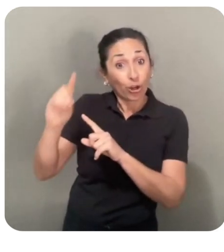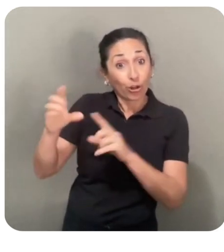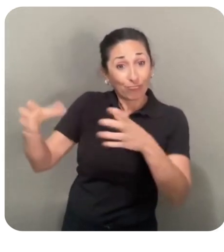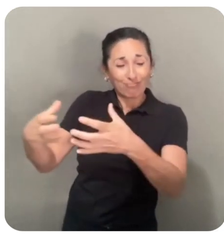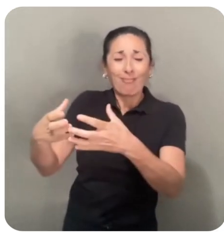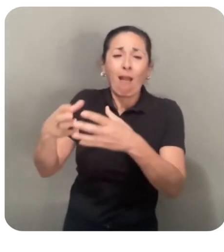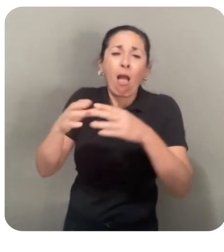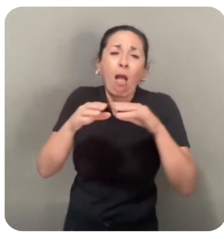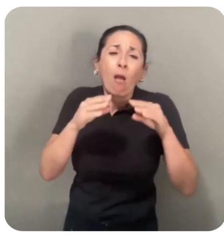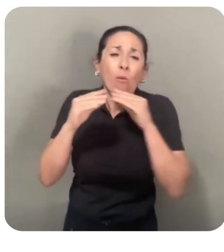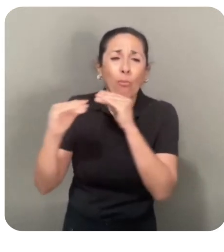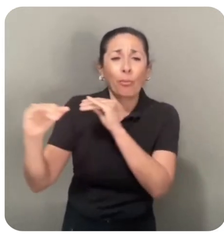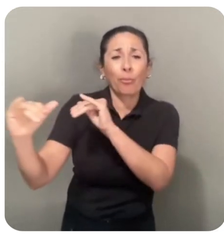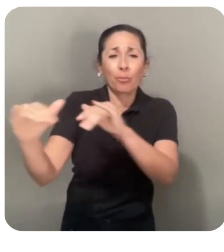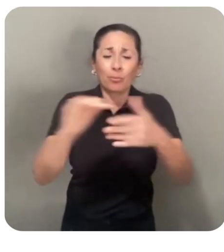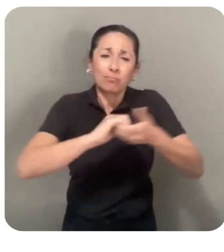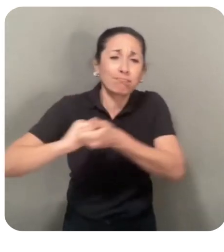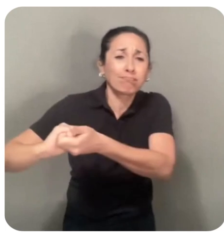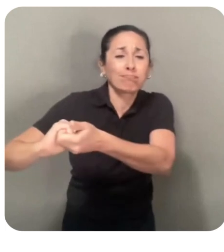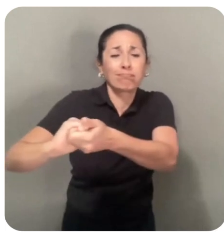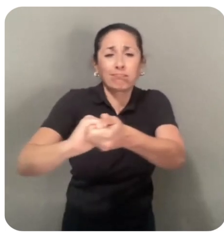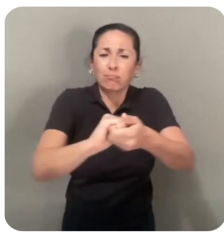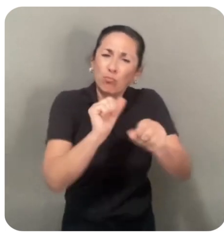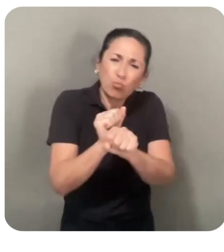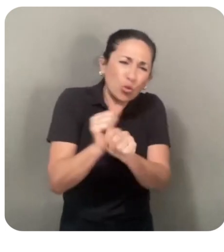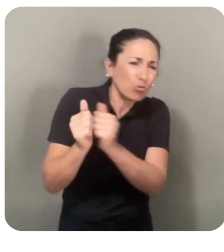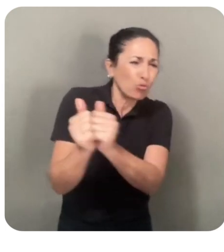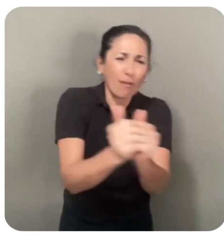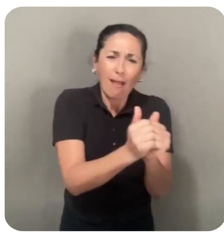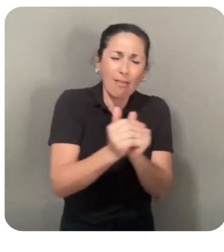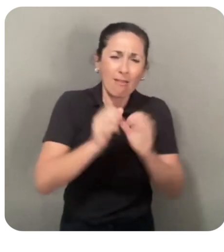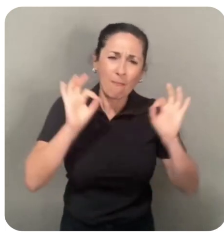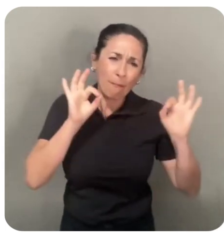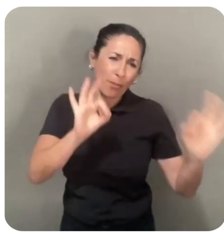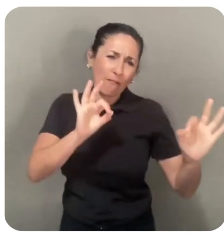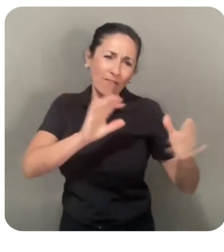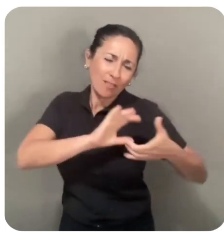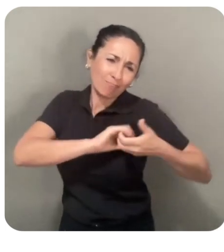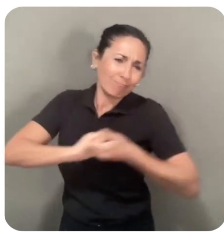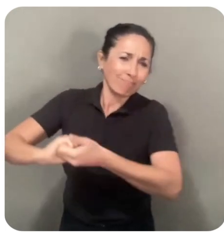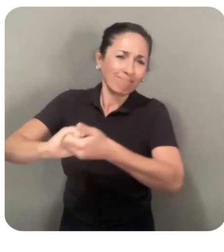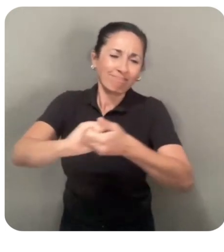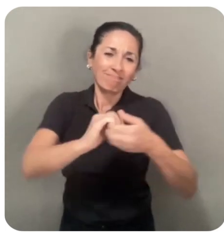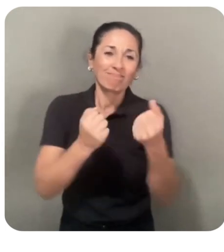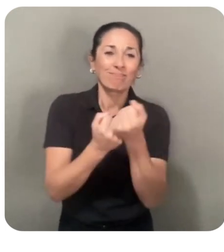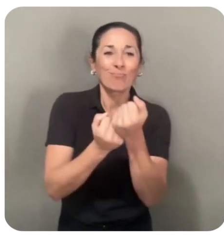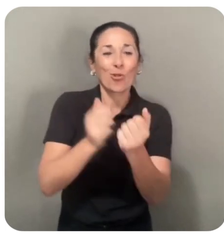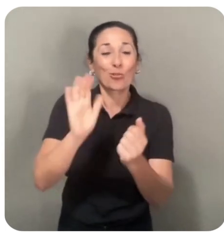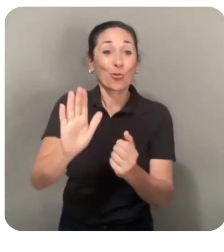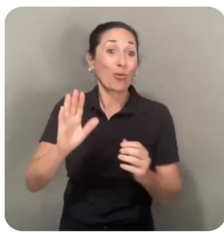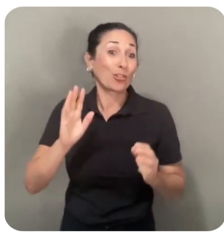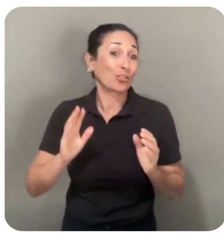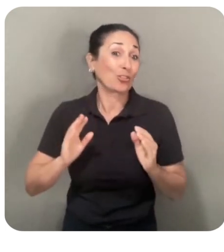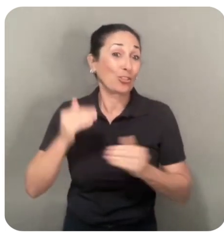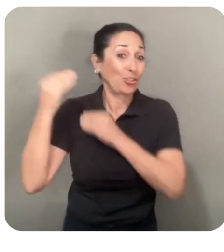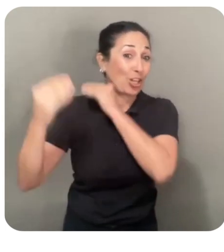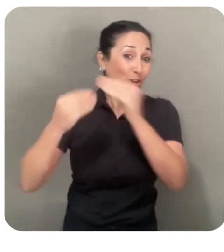hum. I'll share how our models work together in perfect unison to support your generative AI needs.